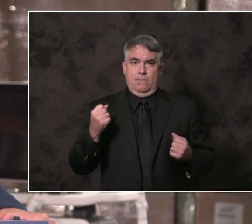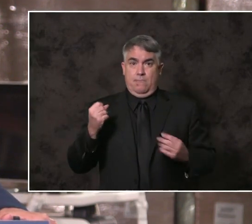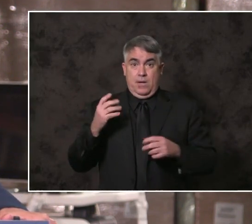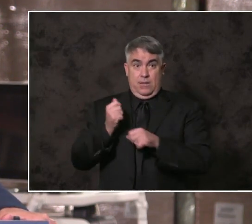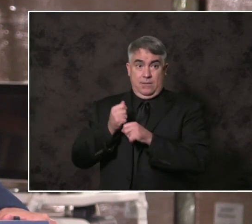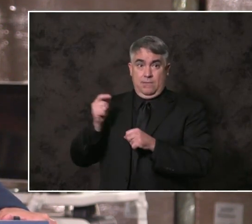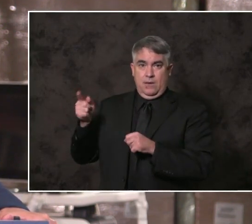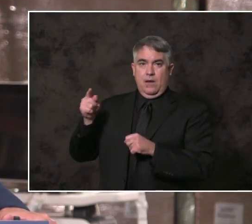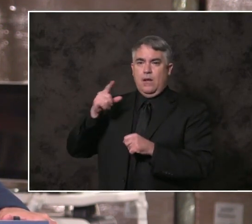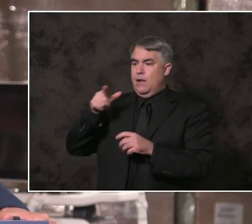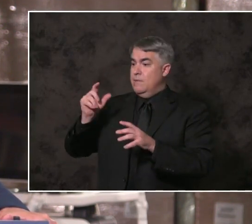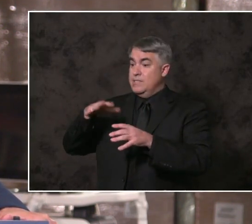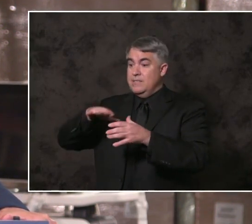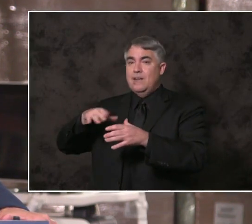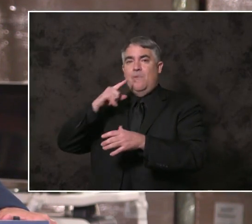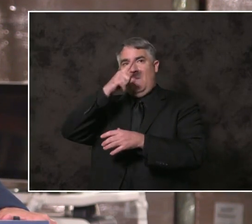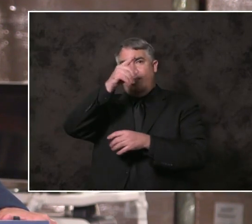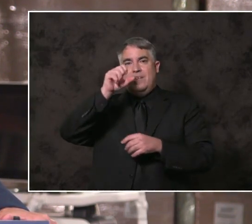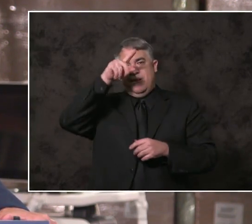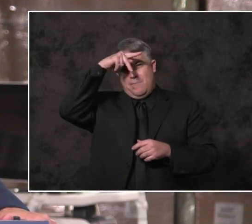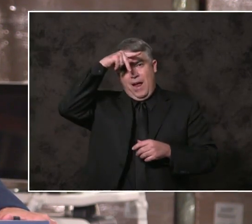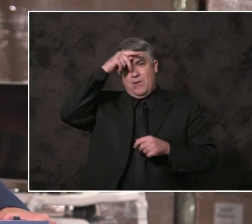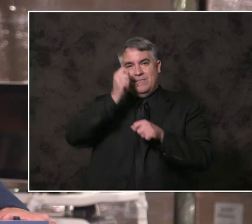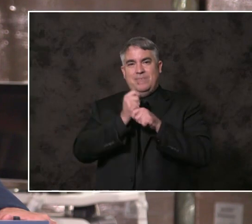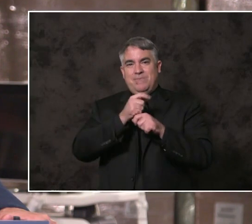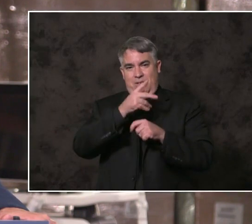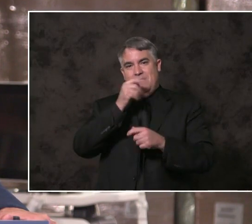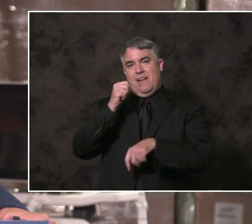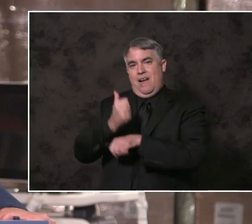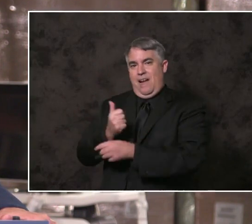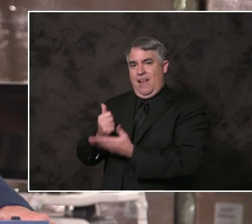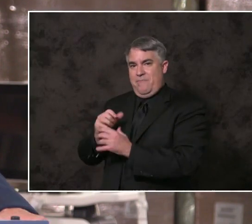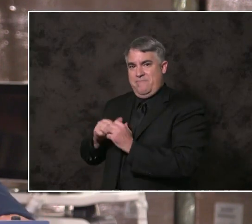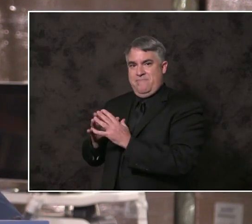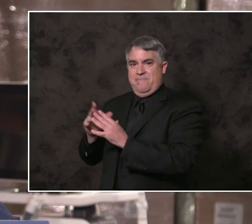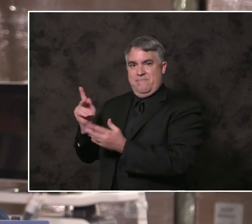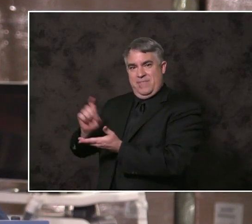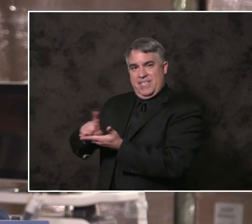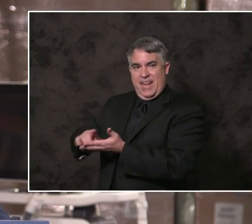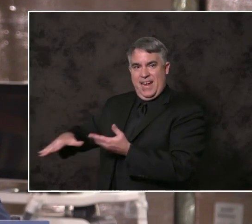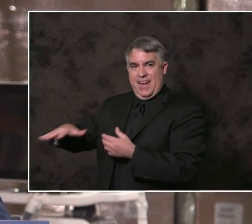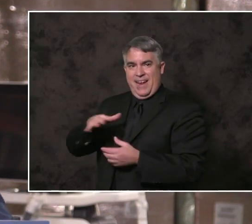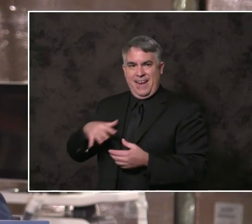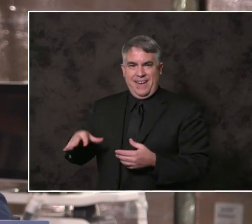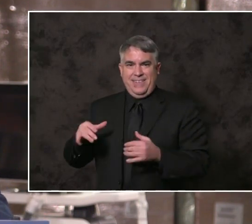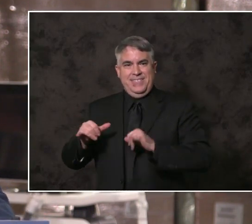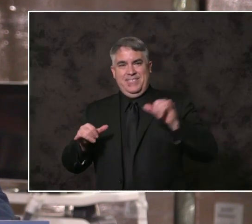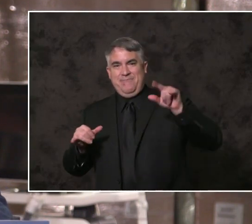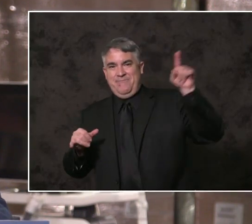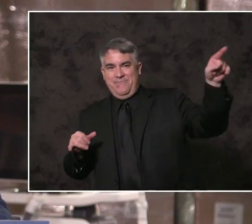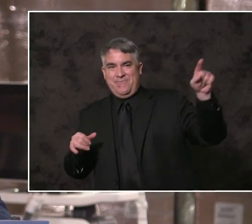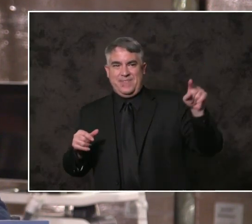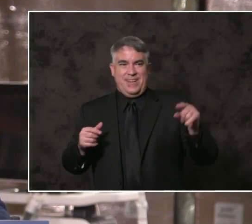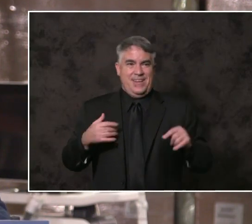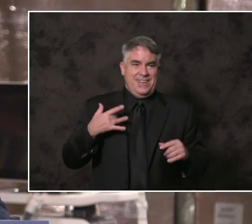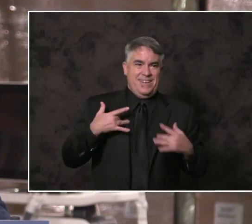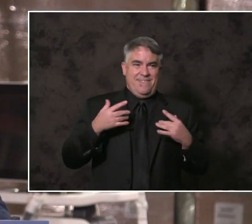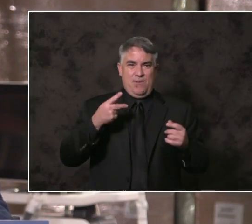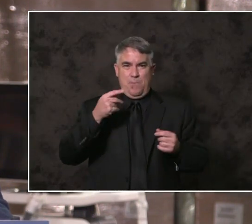partnership with the San Diego Padres. Let's replicate the feel of Petco Park for our little t-ball stars.